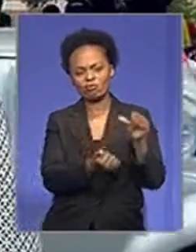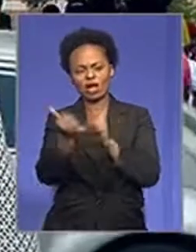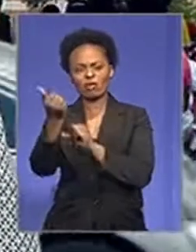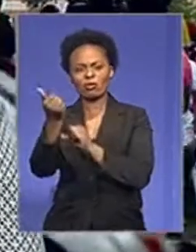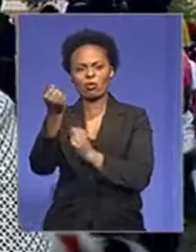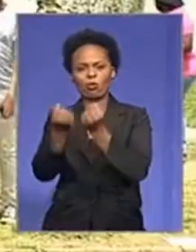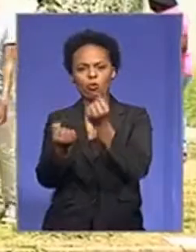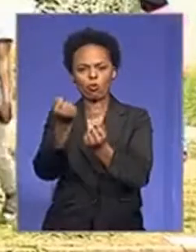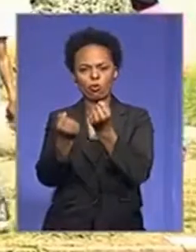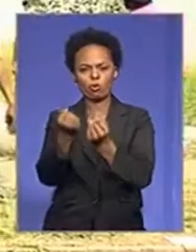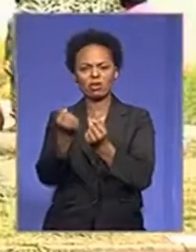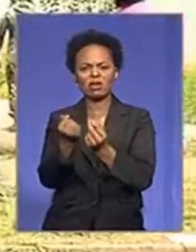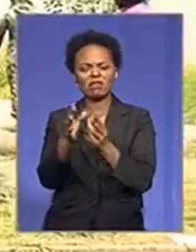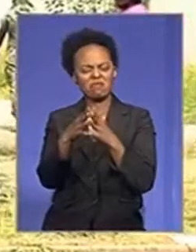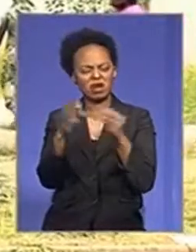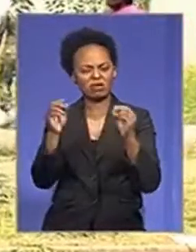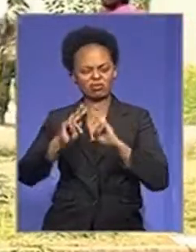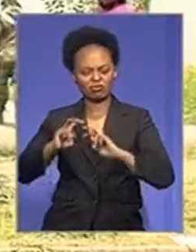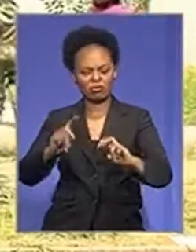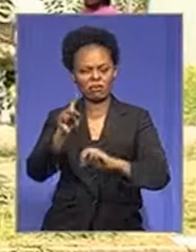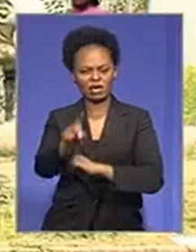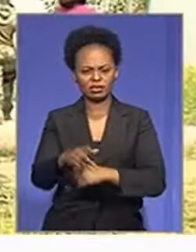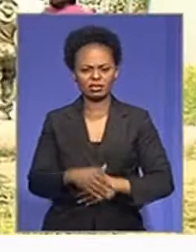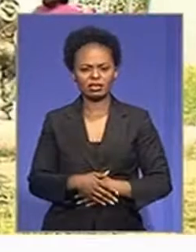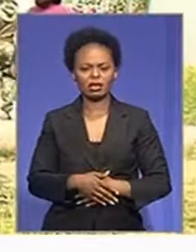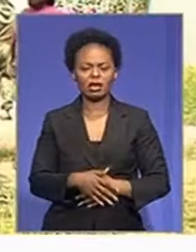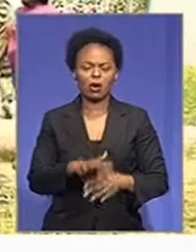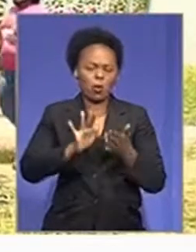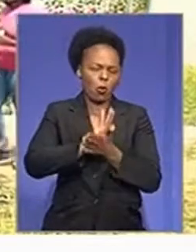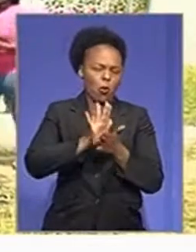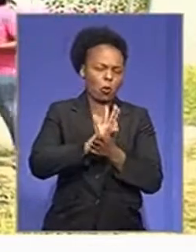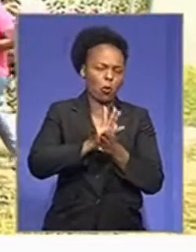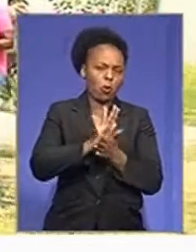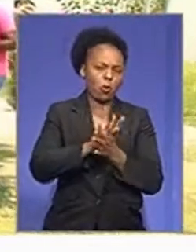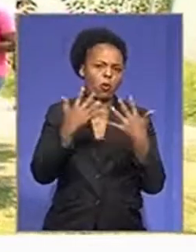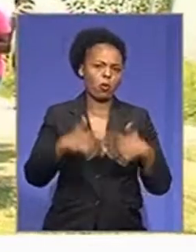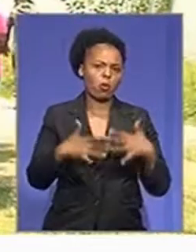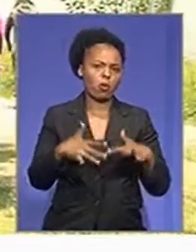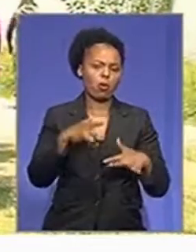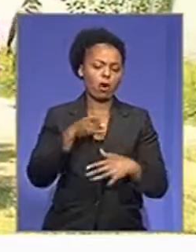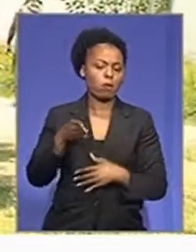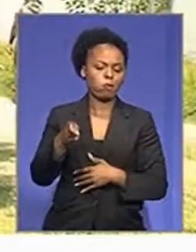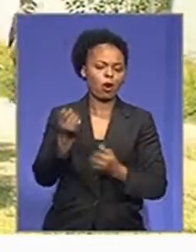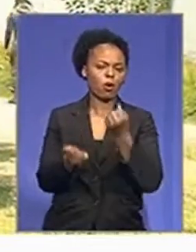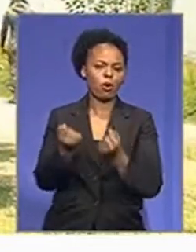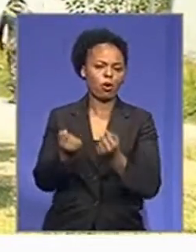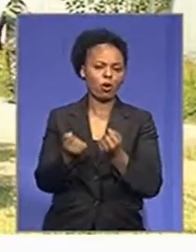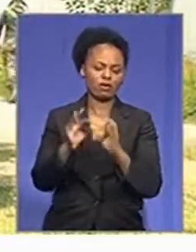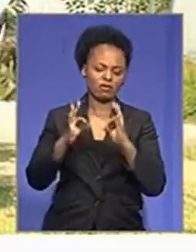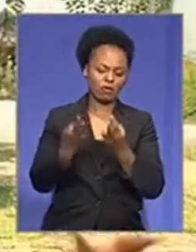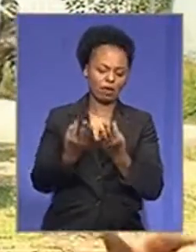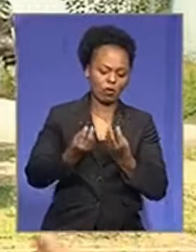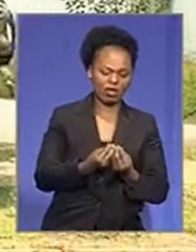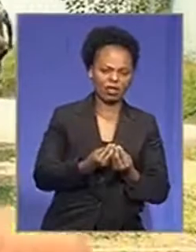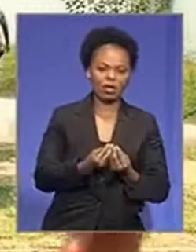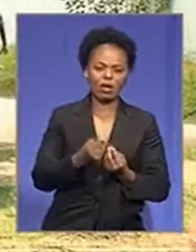concluded. We are very ecstatic. You know, I was inside the court with the family when the bail verdict was given. And to hear that